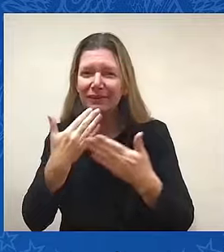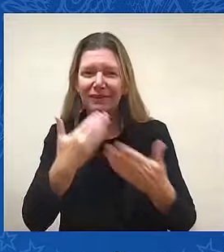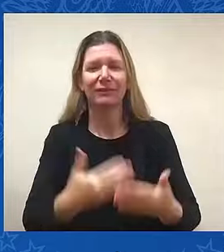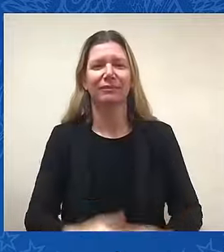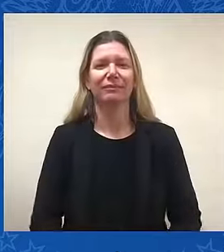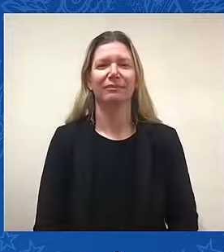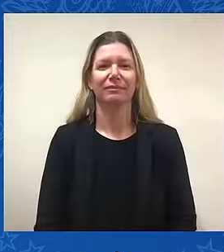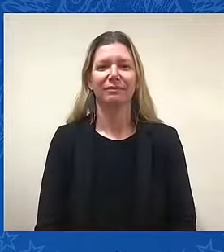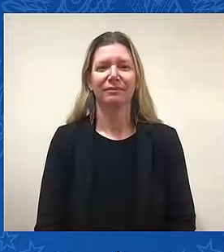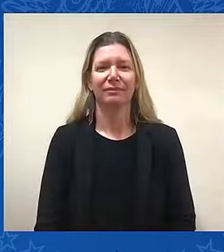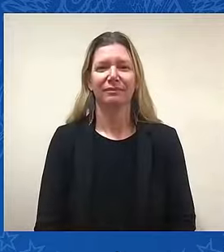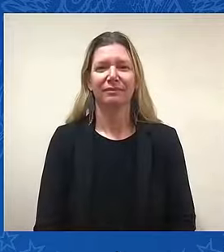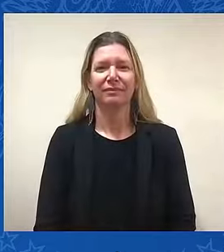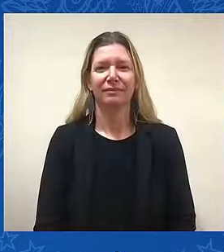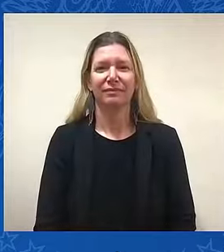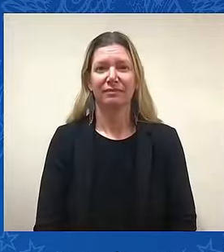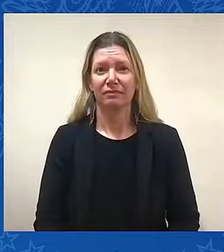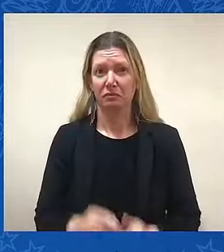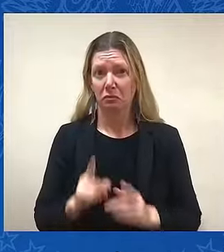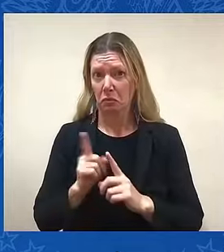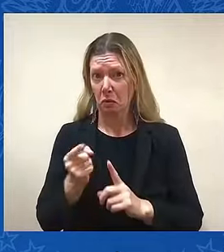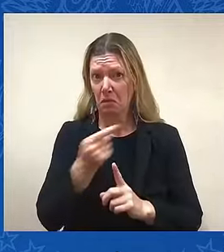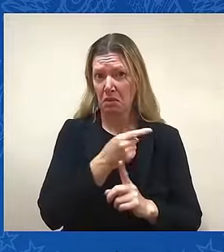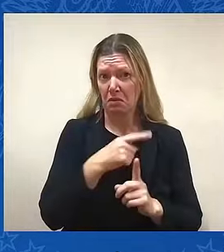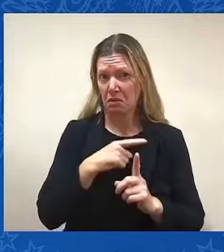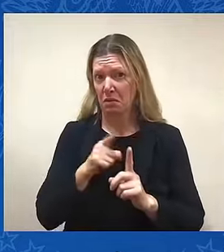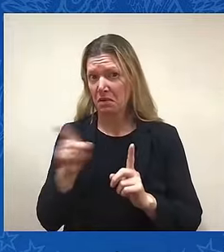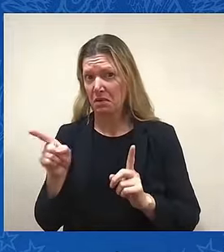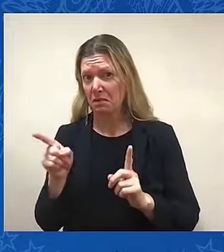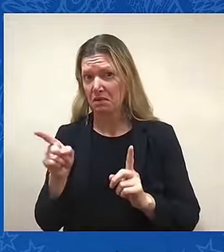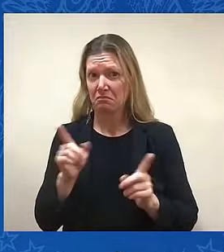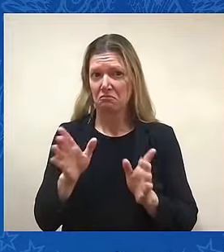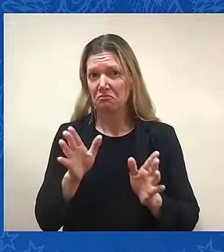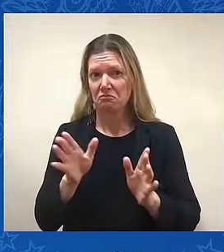She's going that way. I'm going this way. You're out of luck.